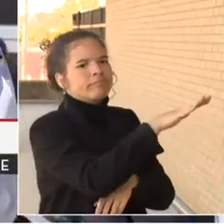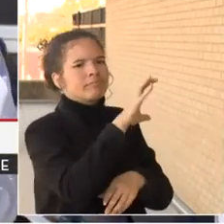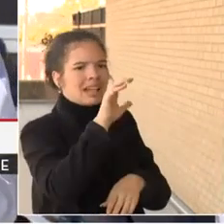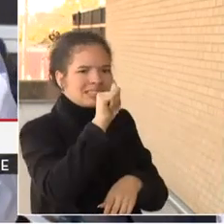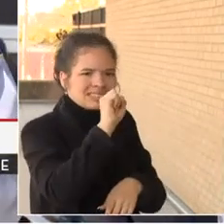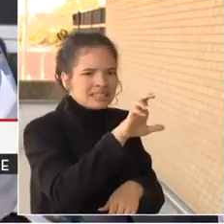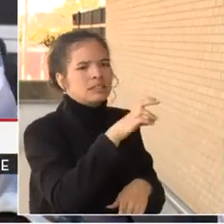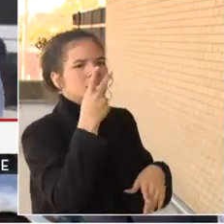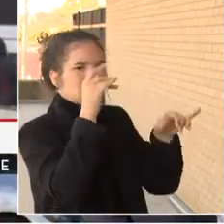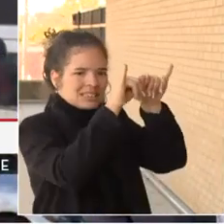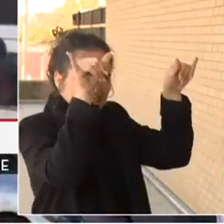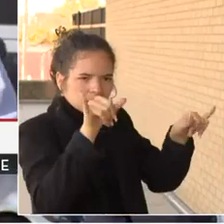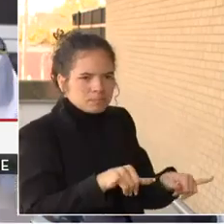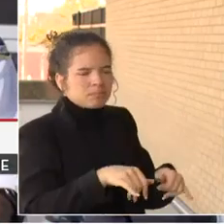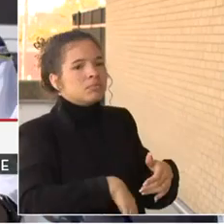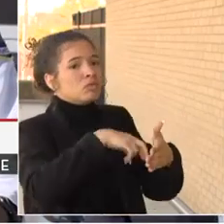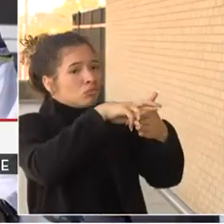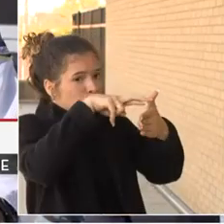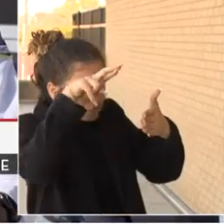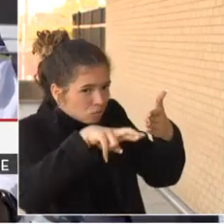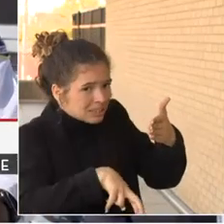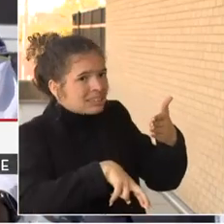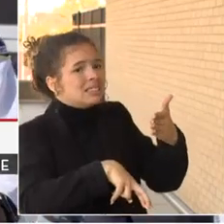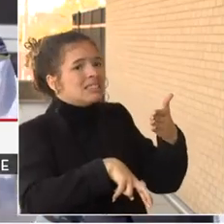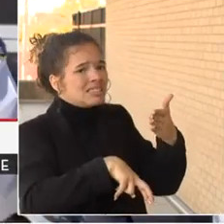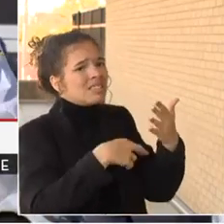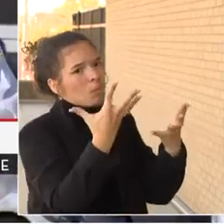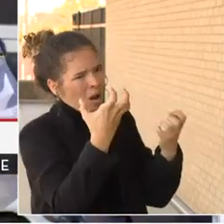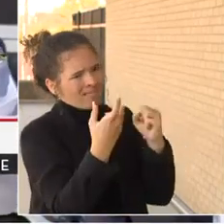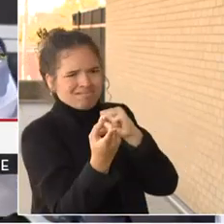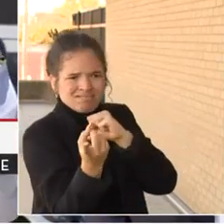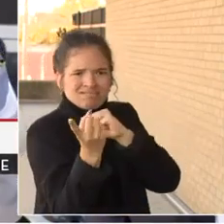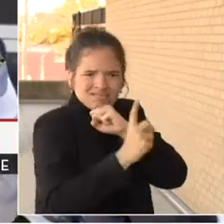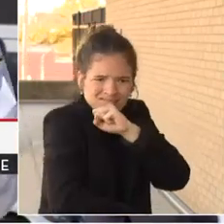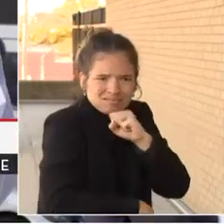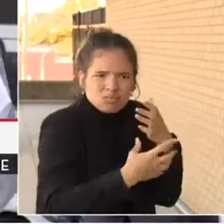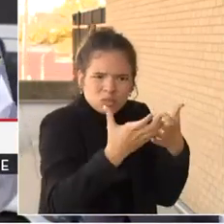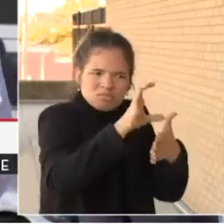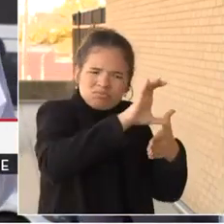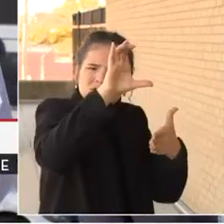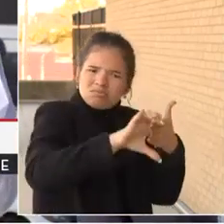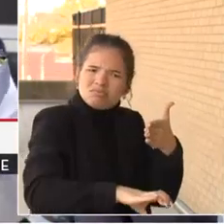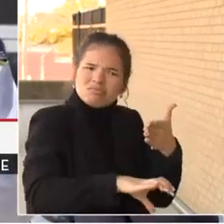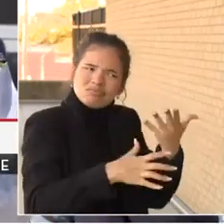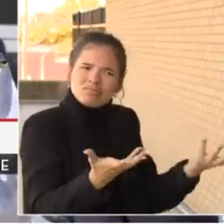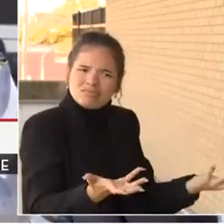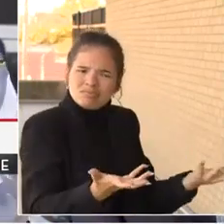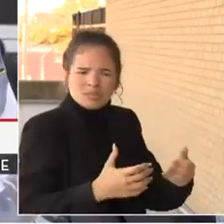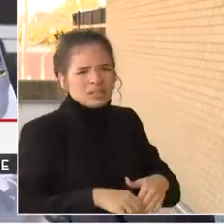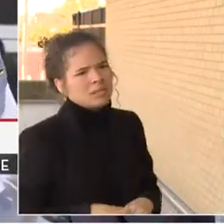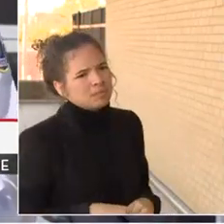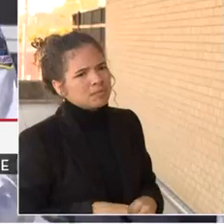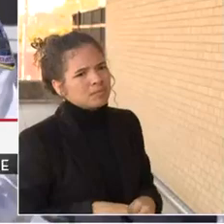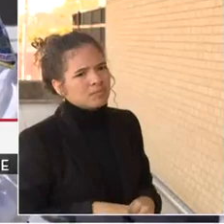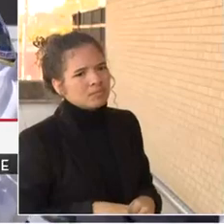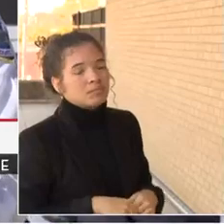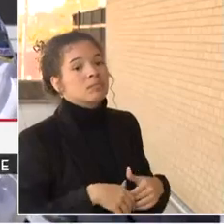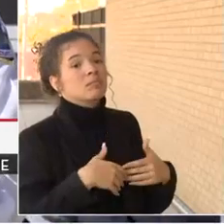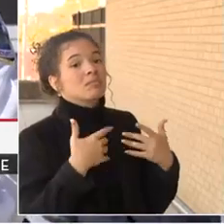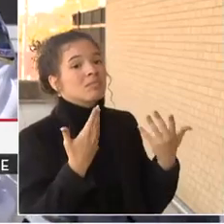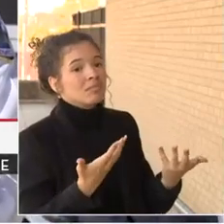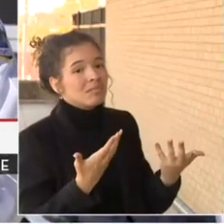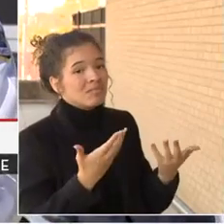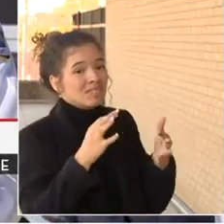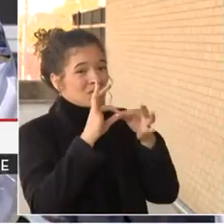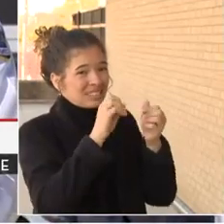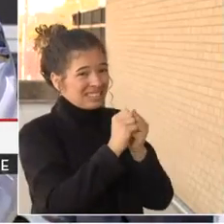see, meaning that there are meaningful consequences associated with that. That's kind of a, that's a related conversation. But I want to make sure on